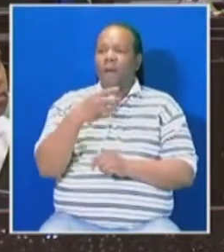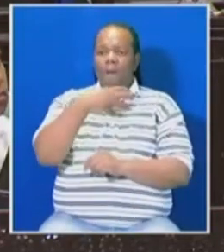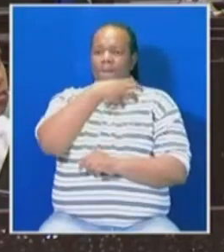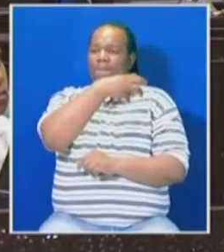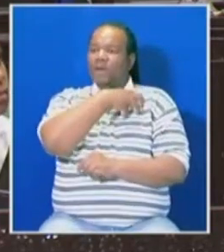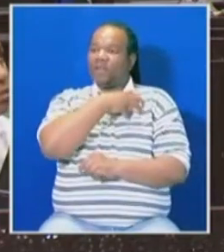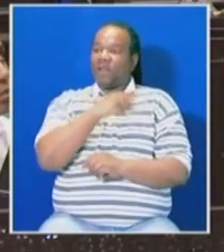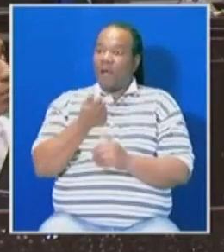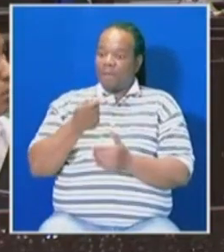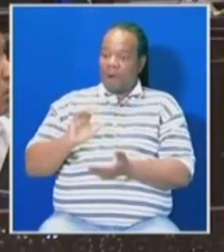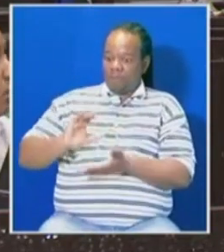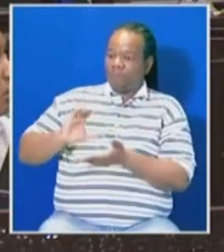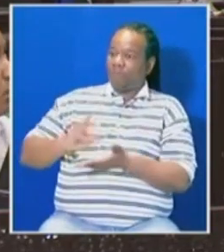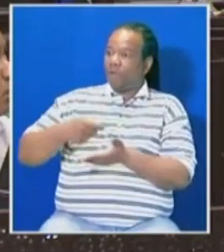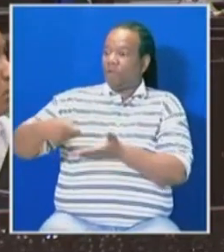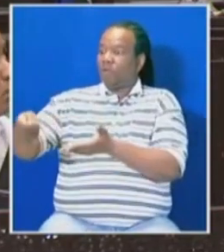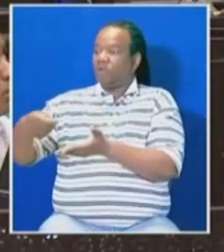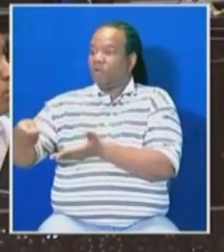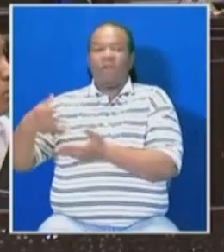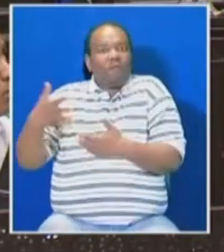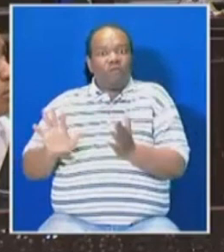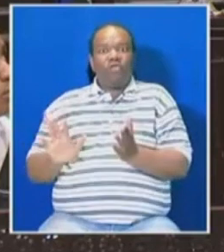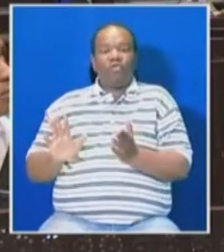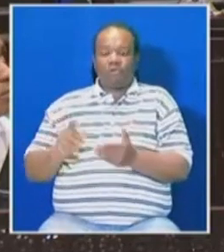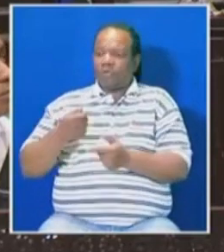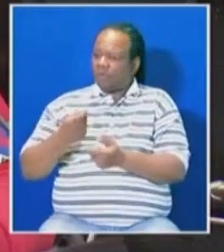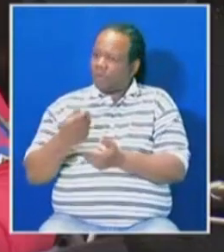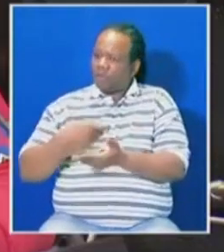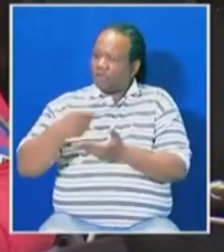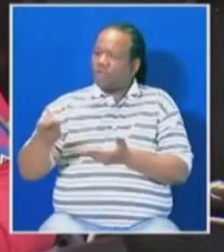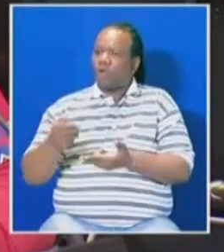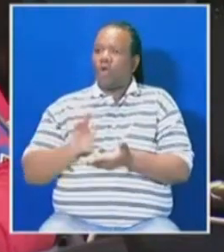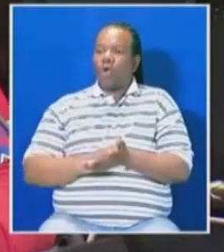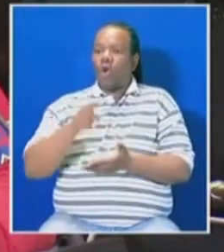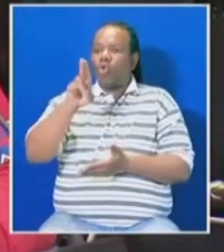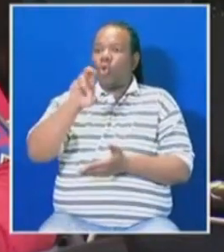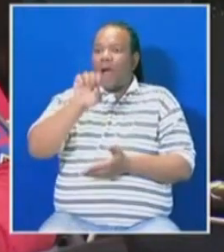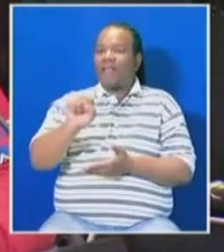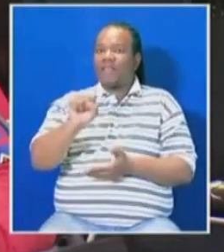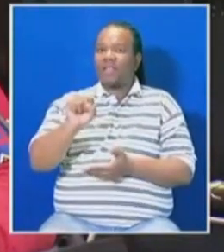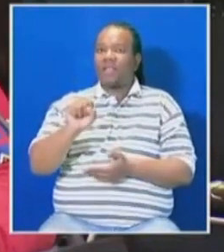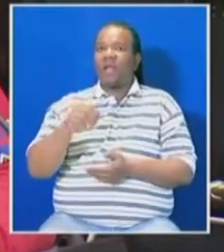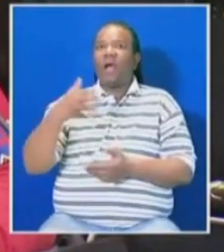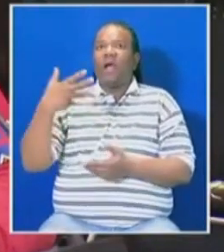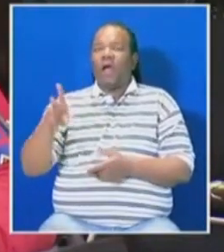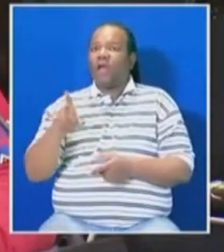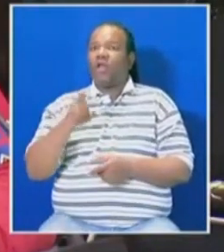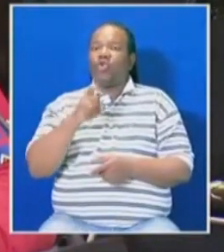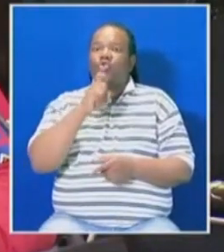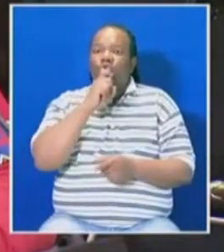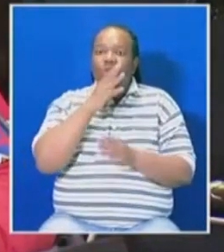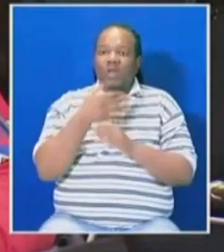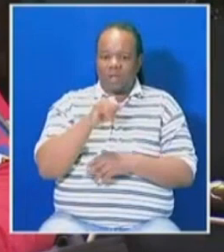with cash? that is intent. He did. Honorable Member. He did, U.S. Honorable Member. He even used our intelligence